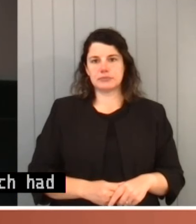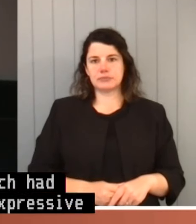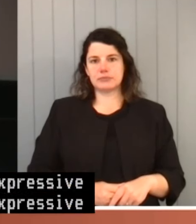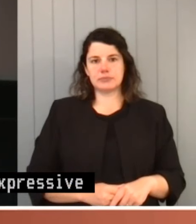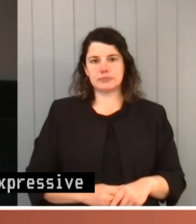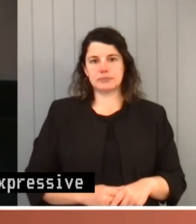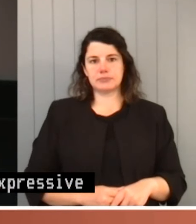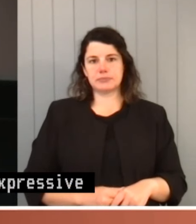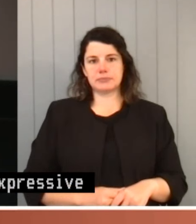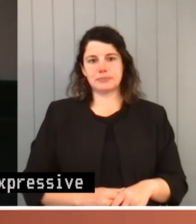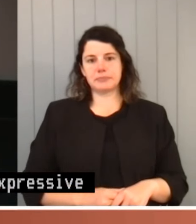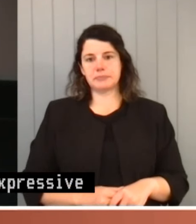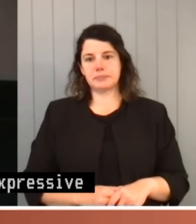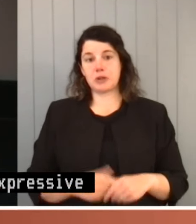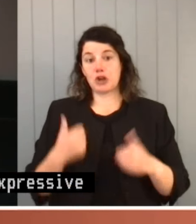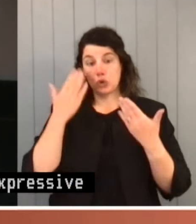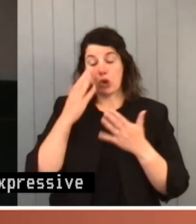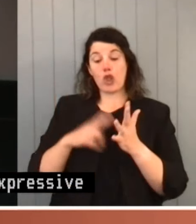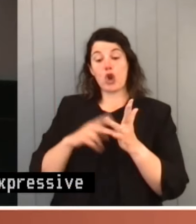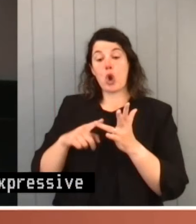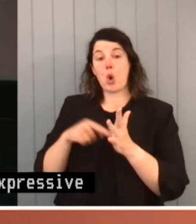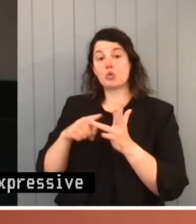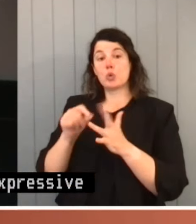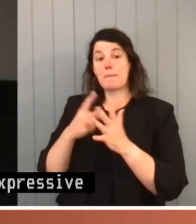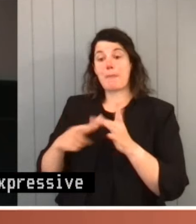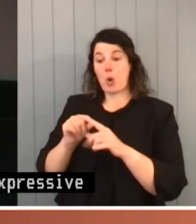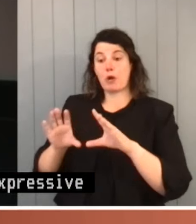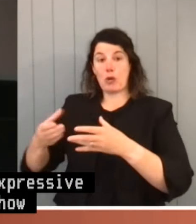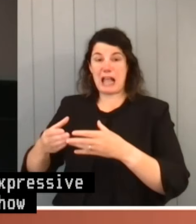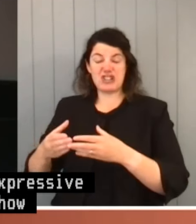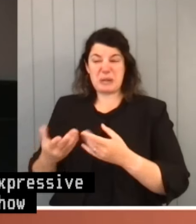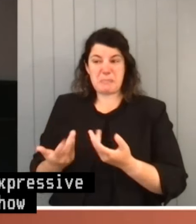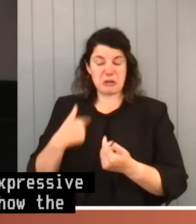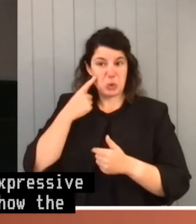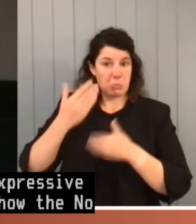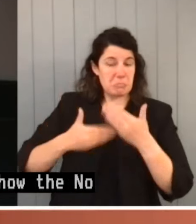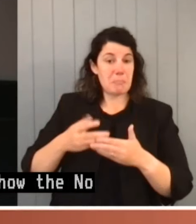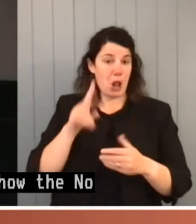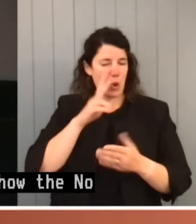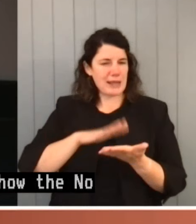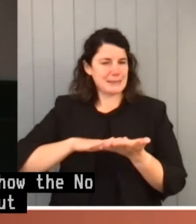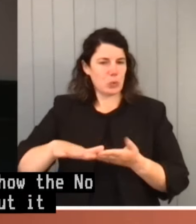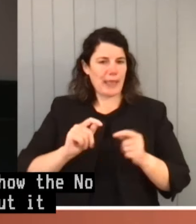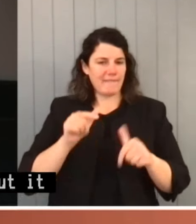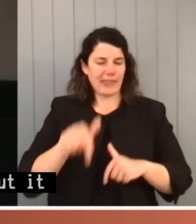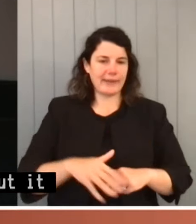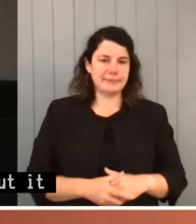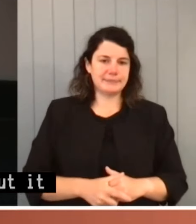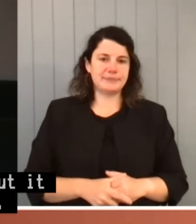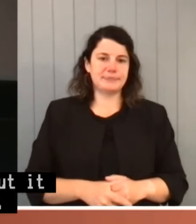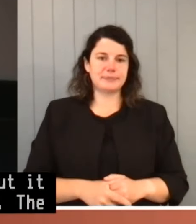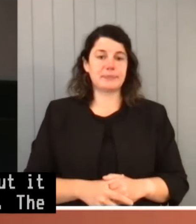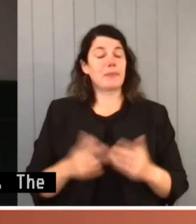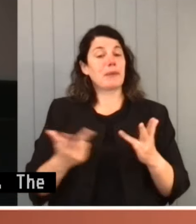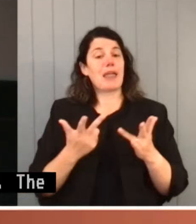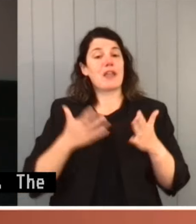the No to Pope Coalition went, but it all seemed to go down pretty smoothly. The principle is similar to that which is found in human rights legislation